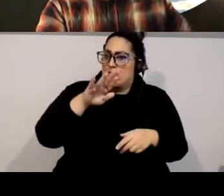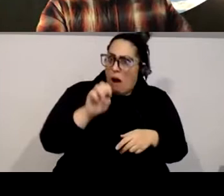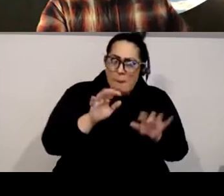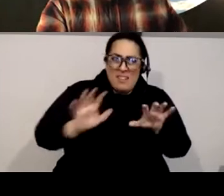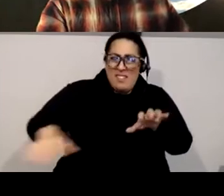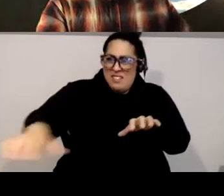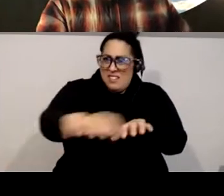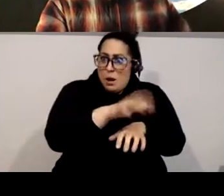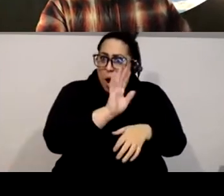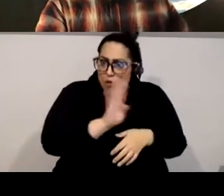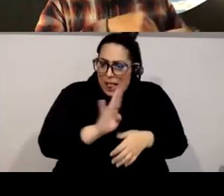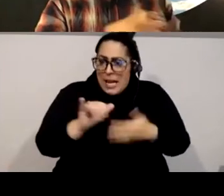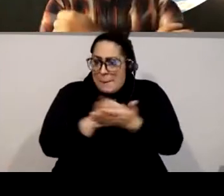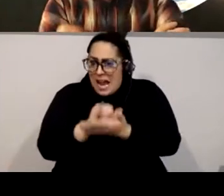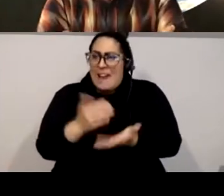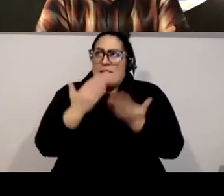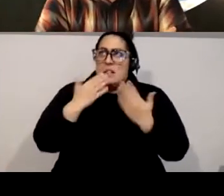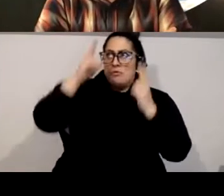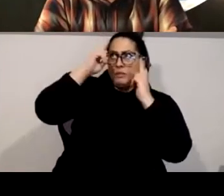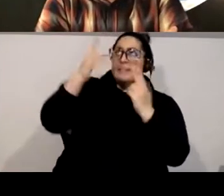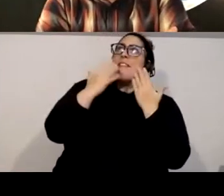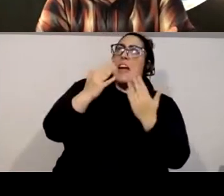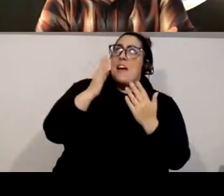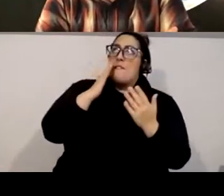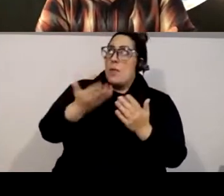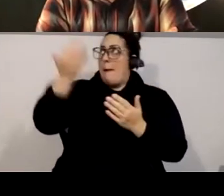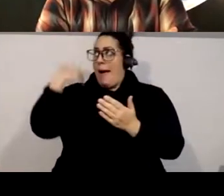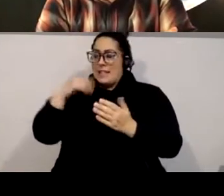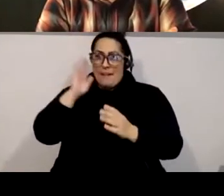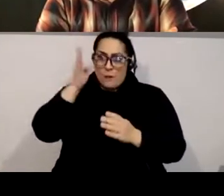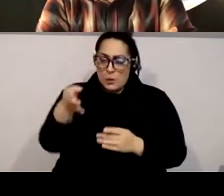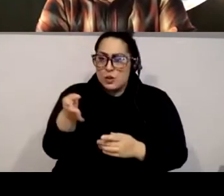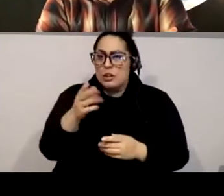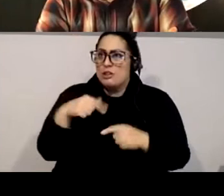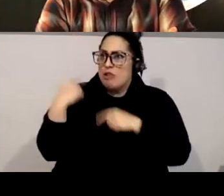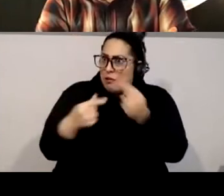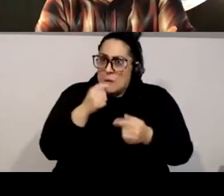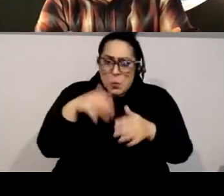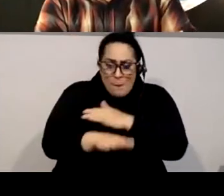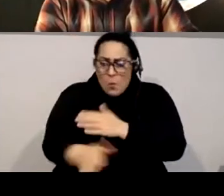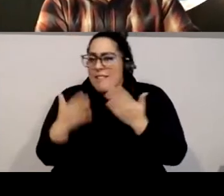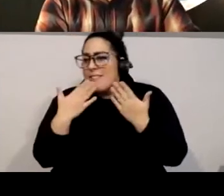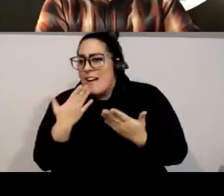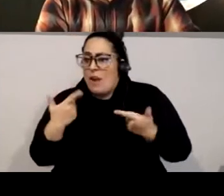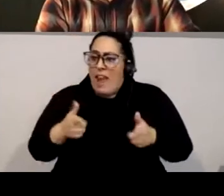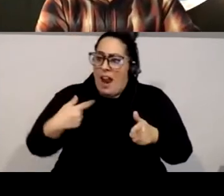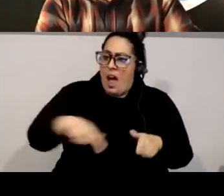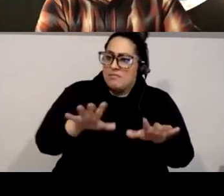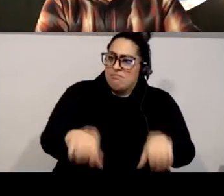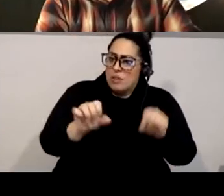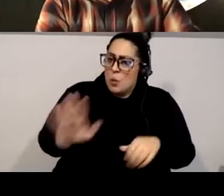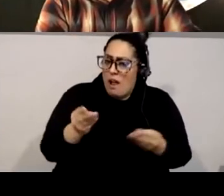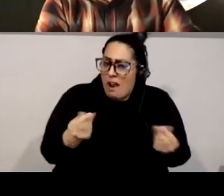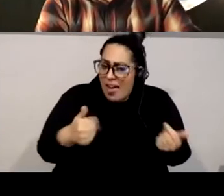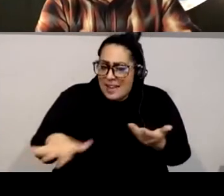past and present, as well as future generations. The Shelley and Donald Rubin Foundation and the Eighth Floor acknowledge being founded upon